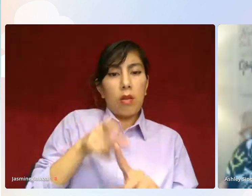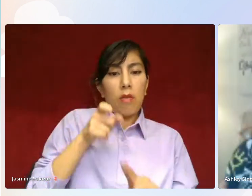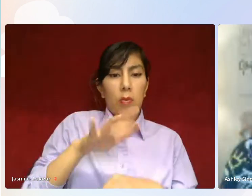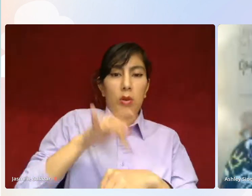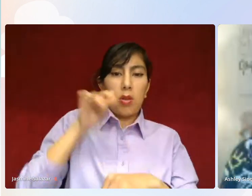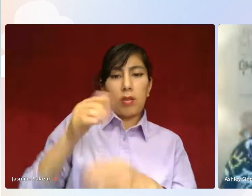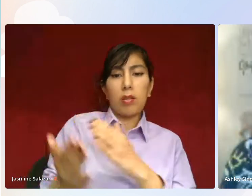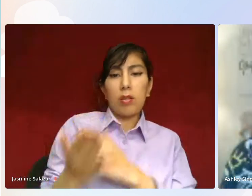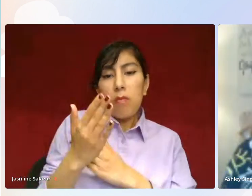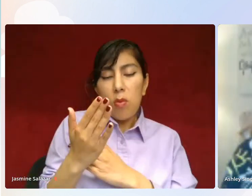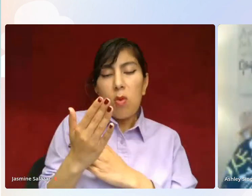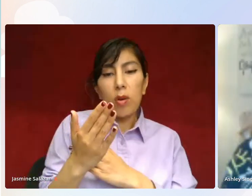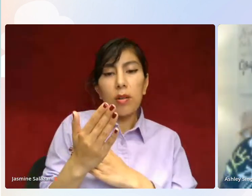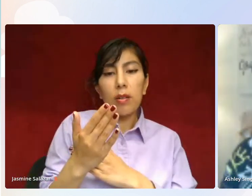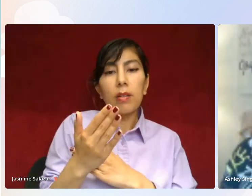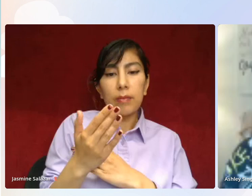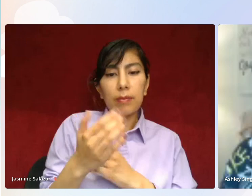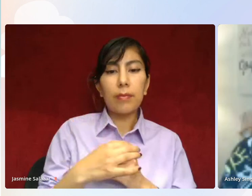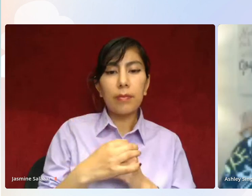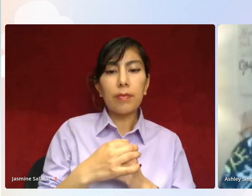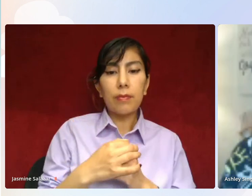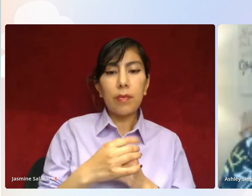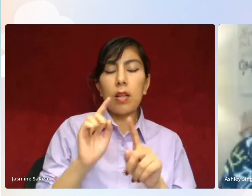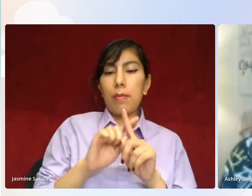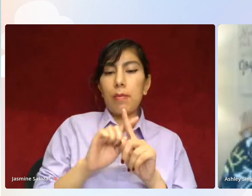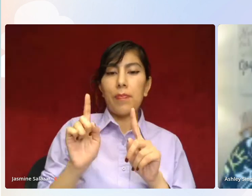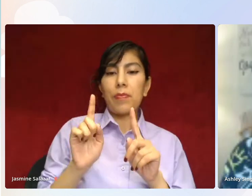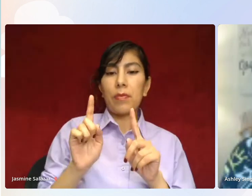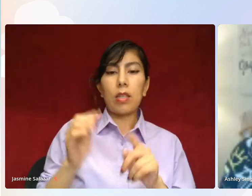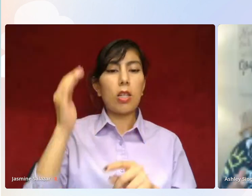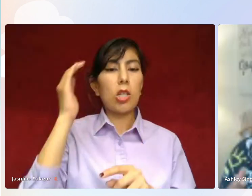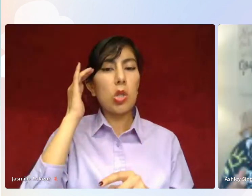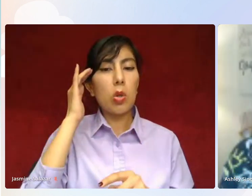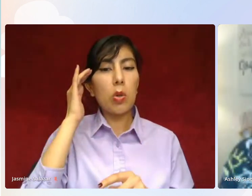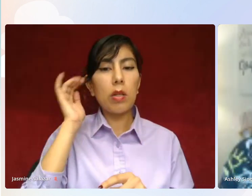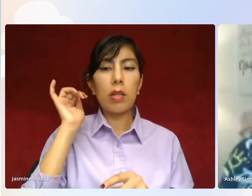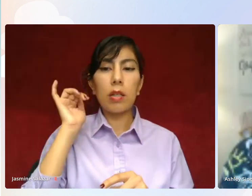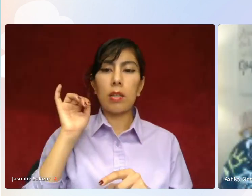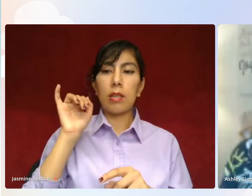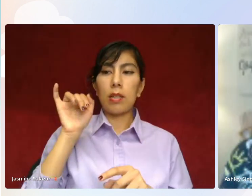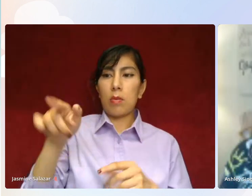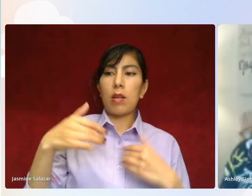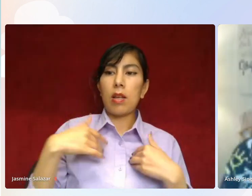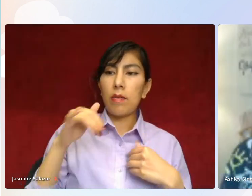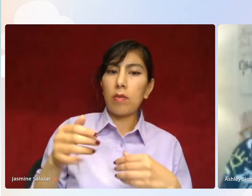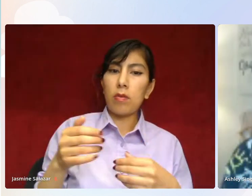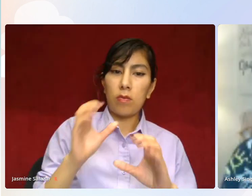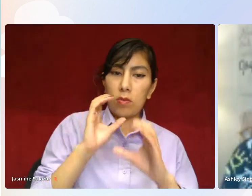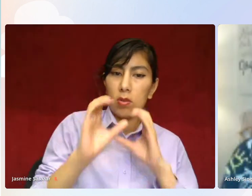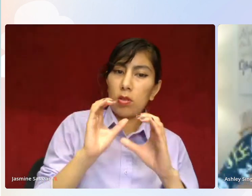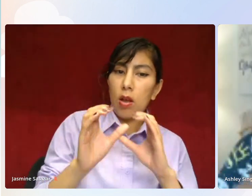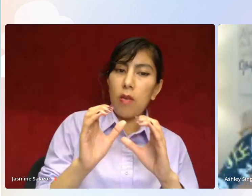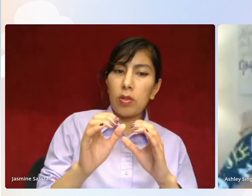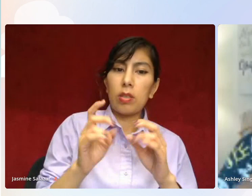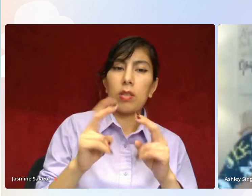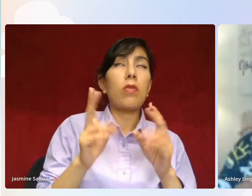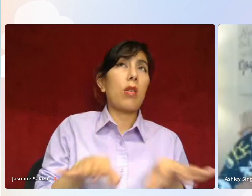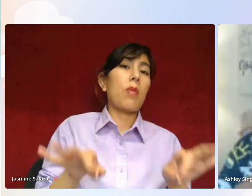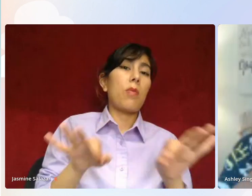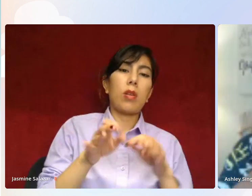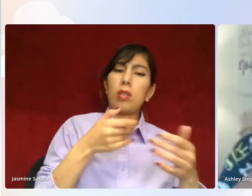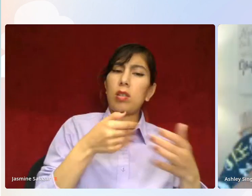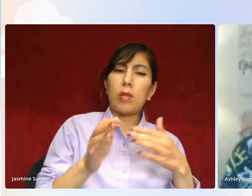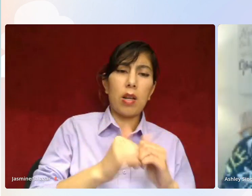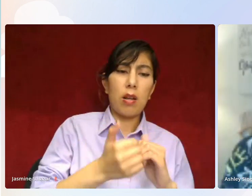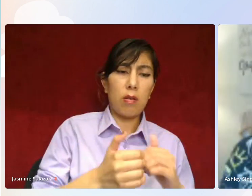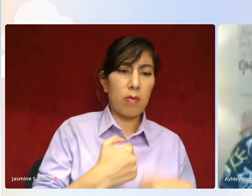as we take it into that space. But knowing that it's so important to have these conversations, no matter how it makes us